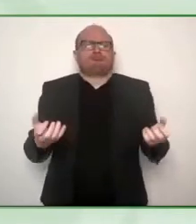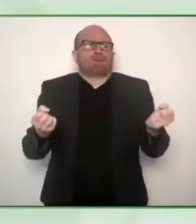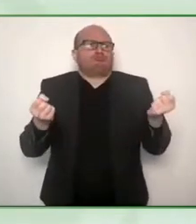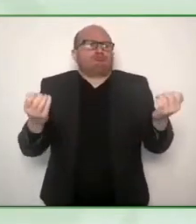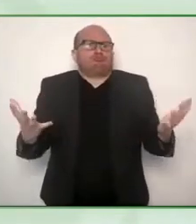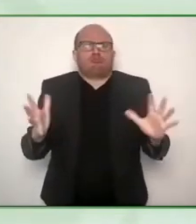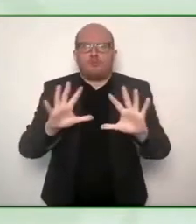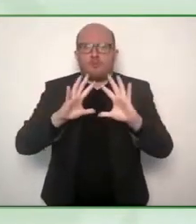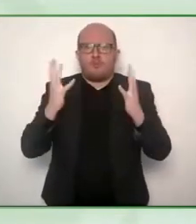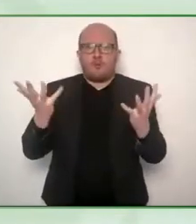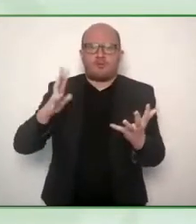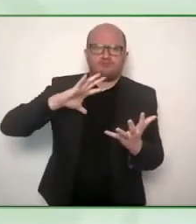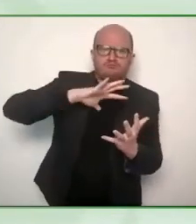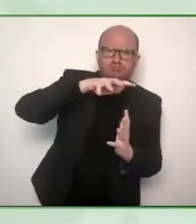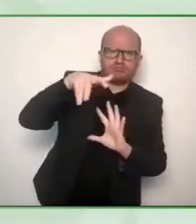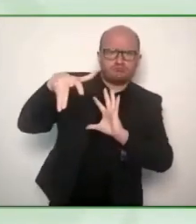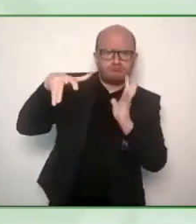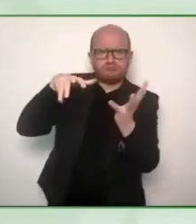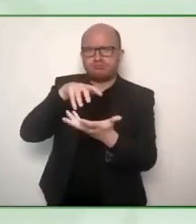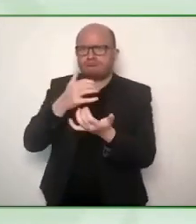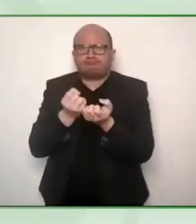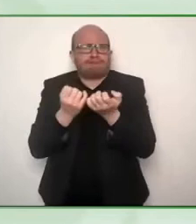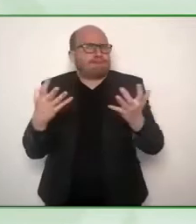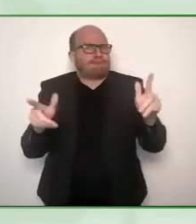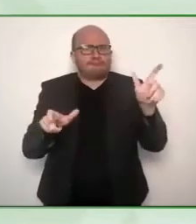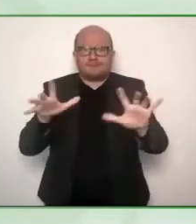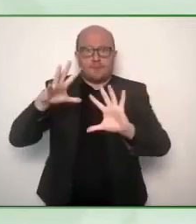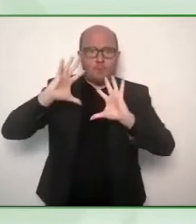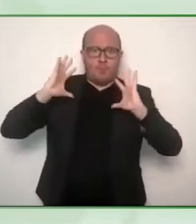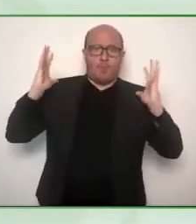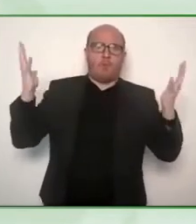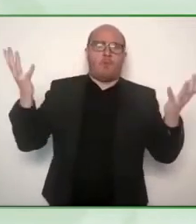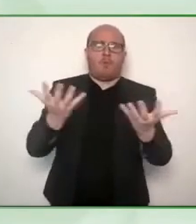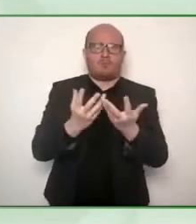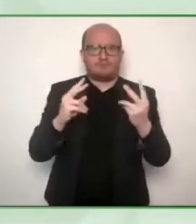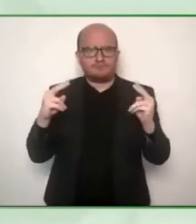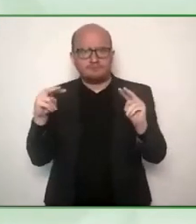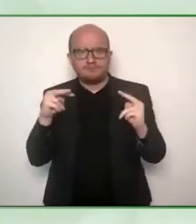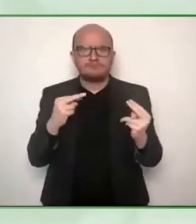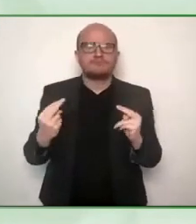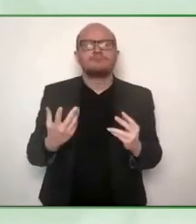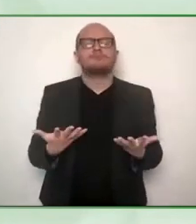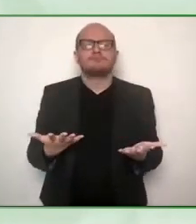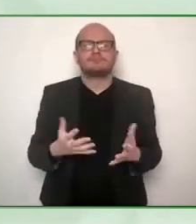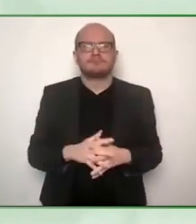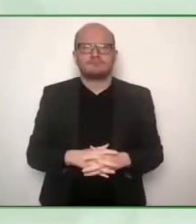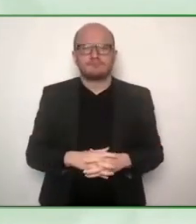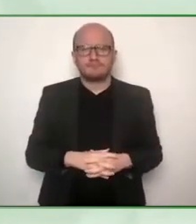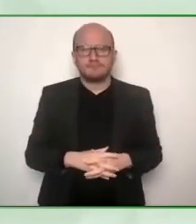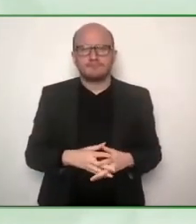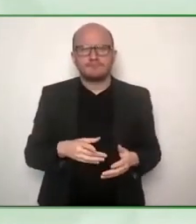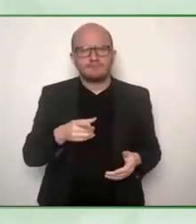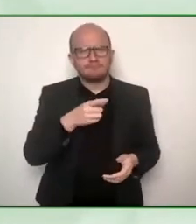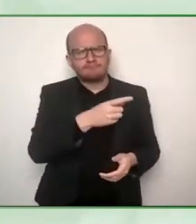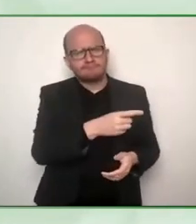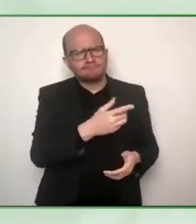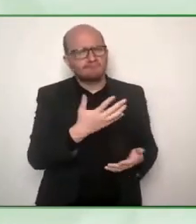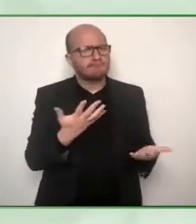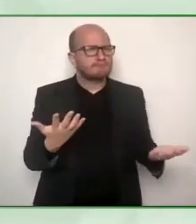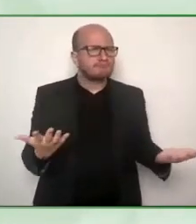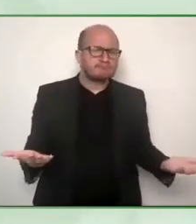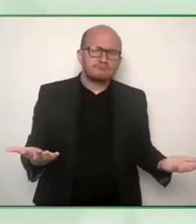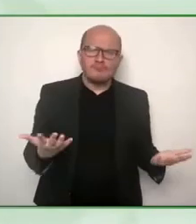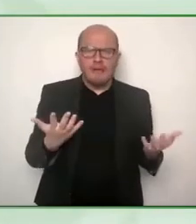as you do do you think that there are as it were archetypal rules and tips that